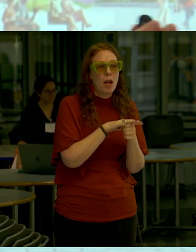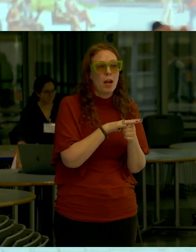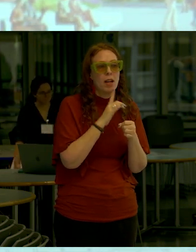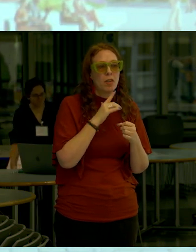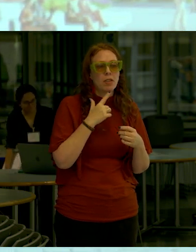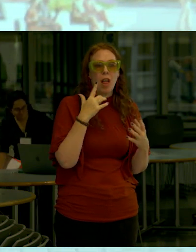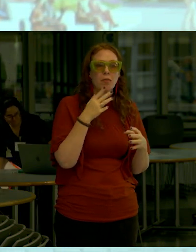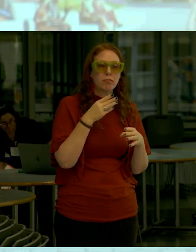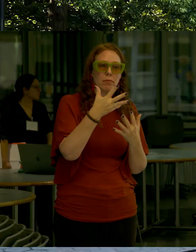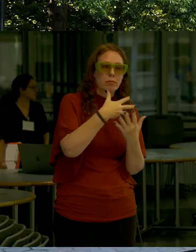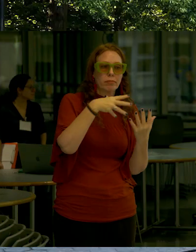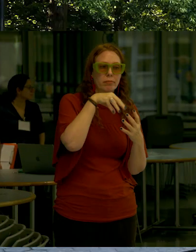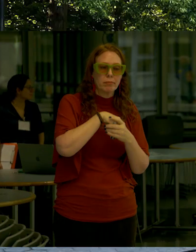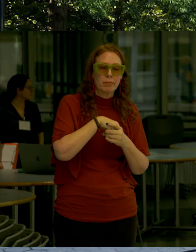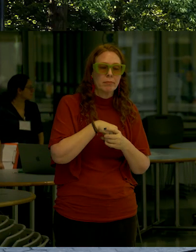concrete feature